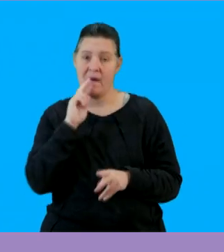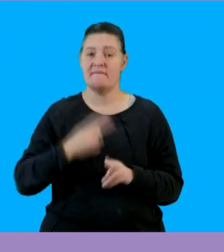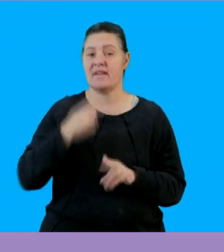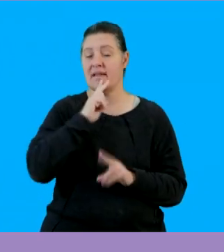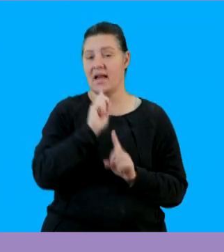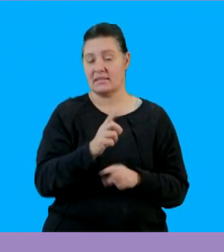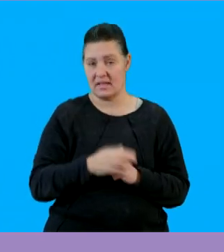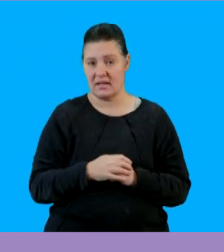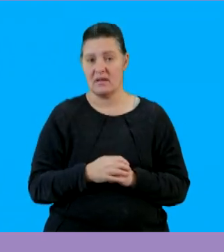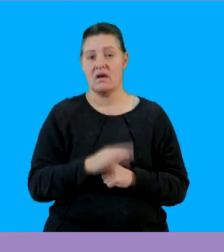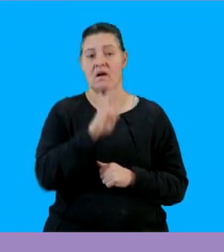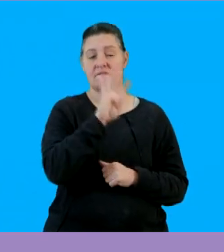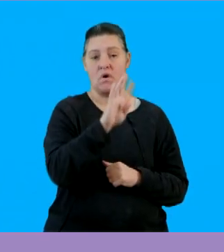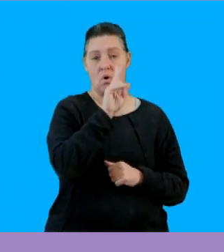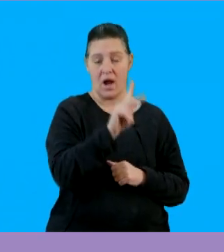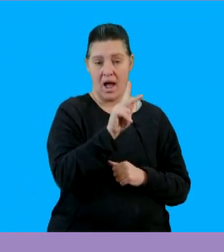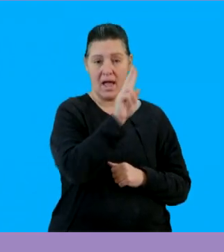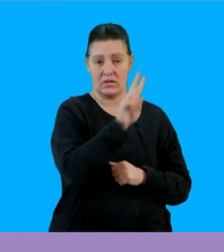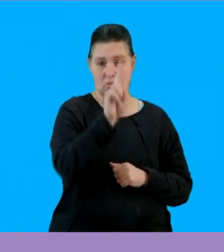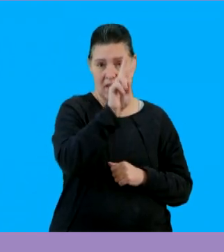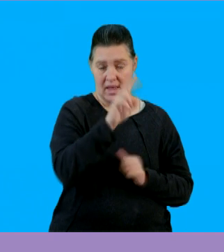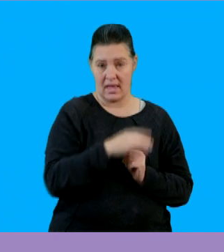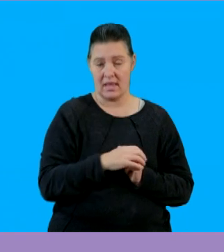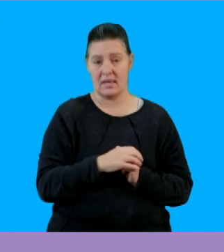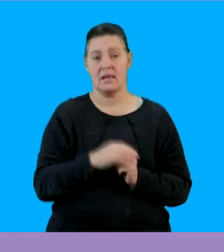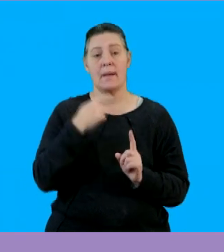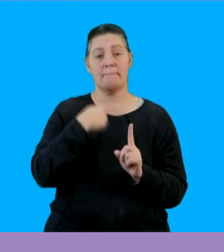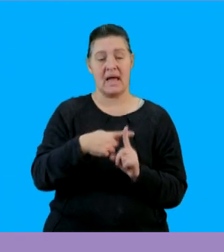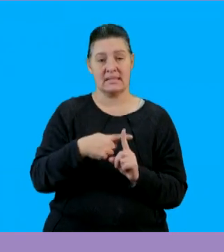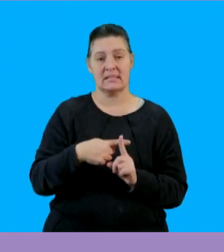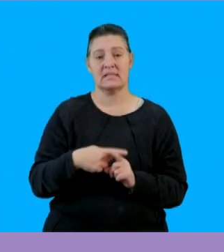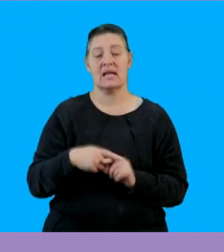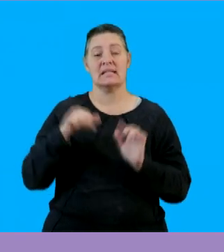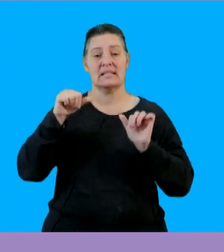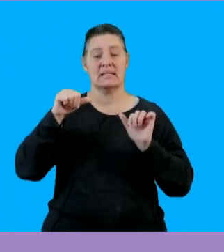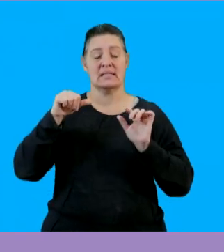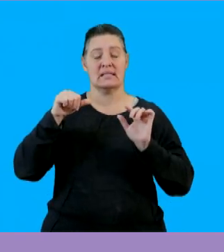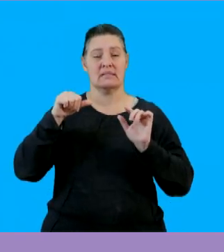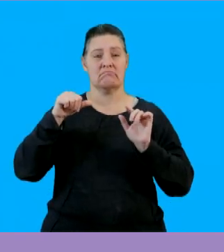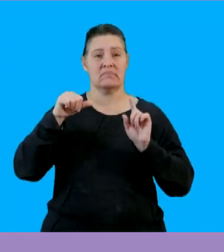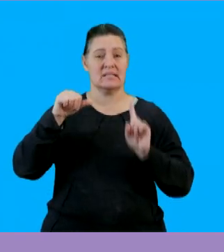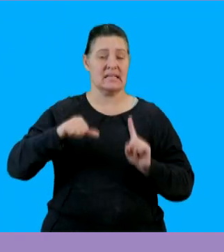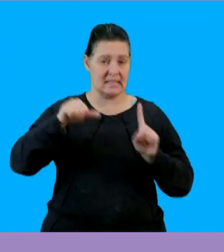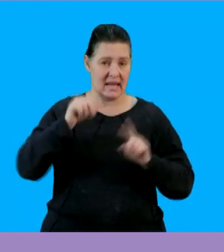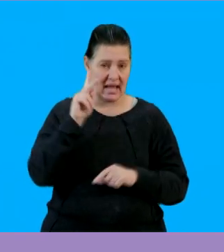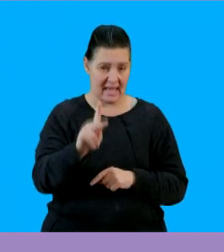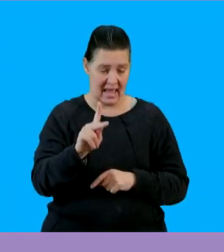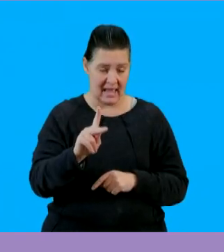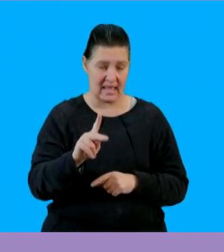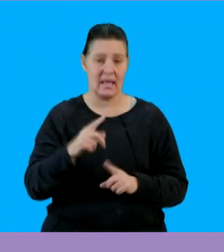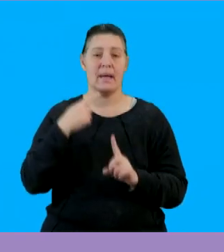terms so what is my final answer 4k squared plus 16k